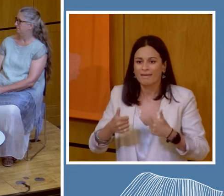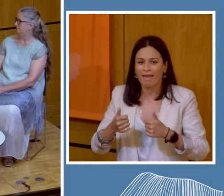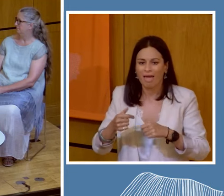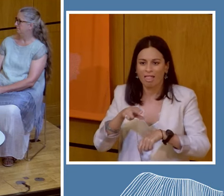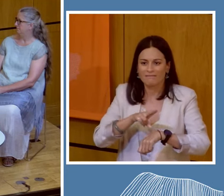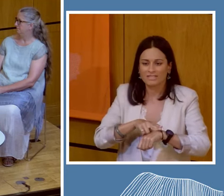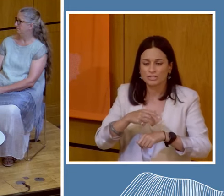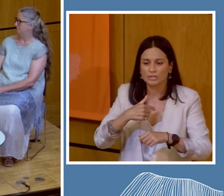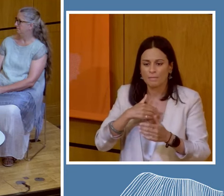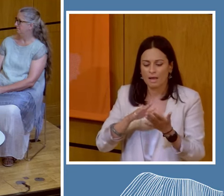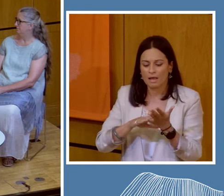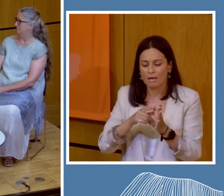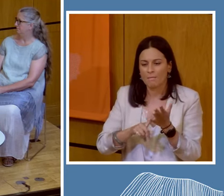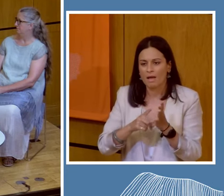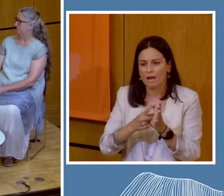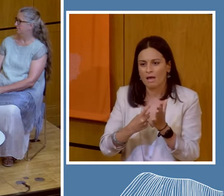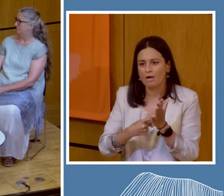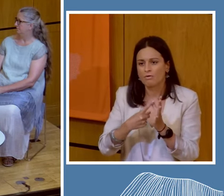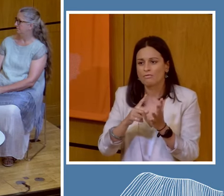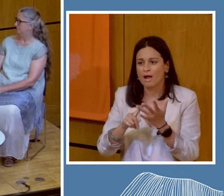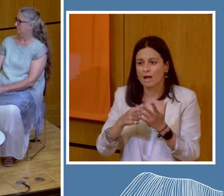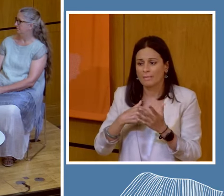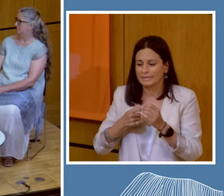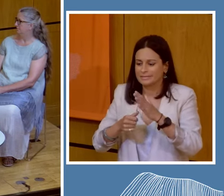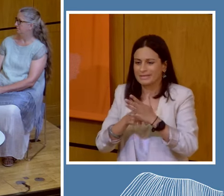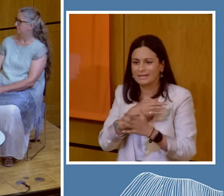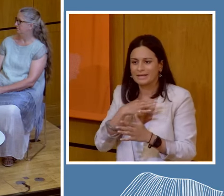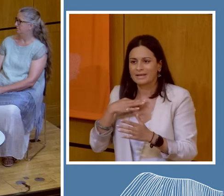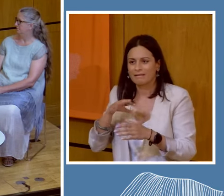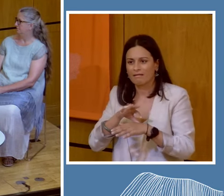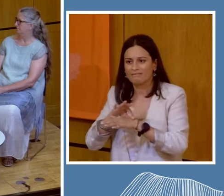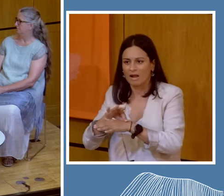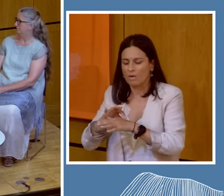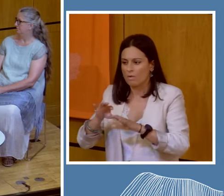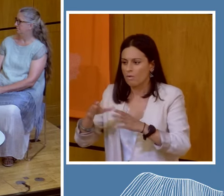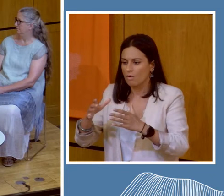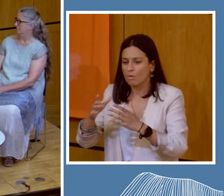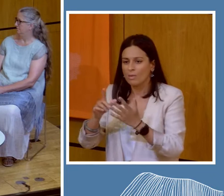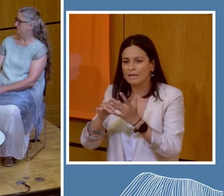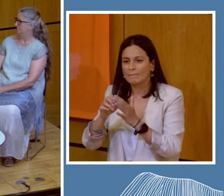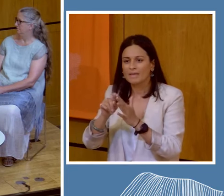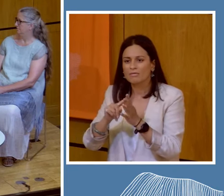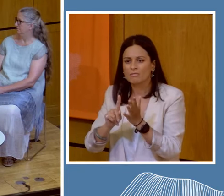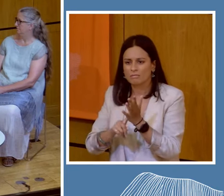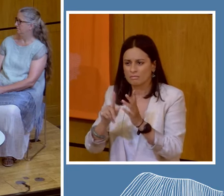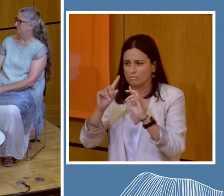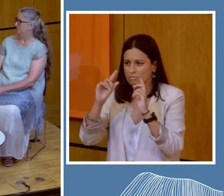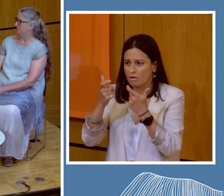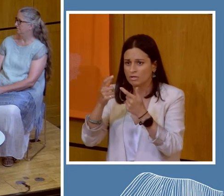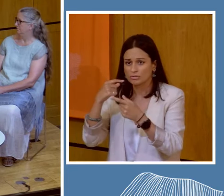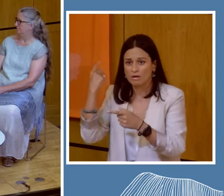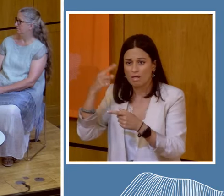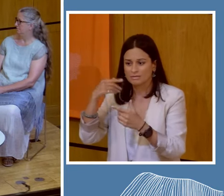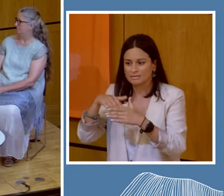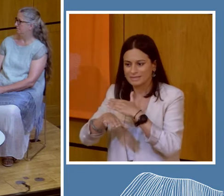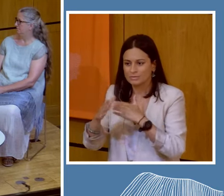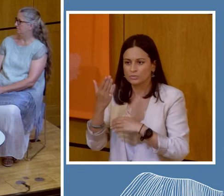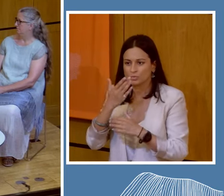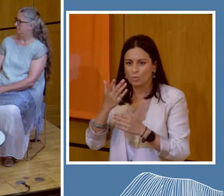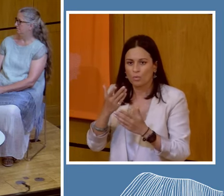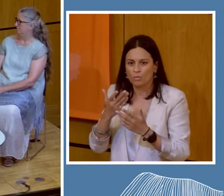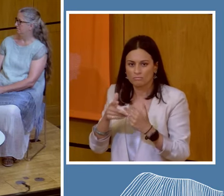background. My name is Mala Rao. I'm a senior clinical fellow at Imperial College London in the School of Public Health.